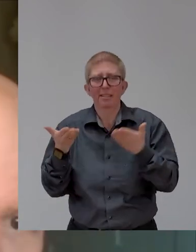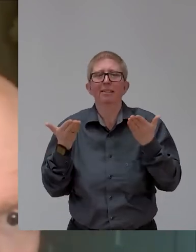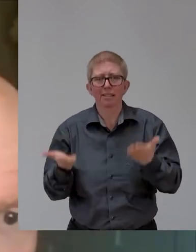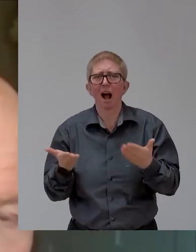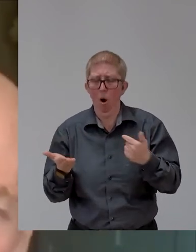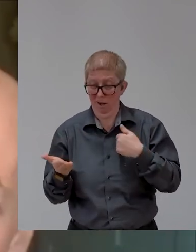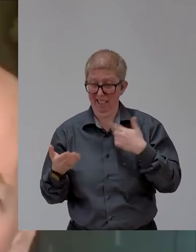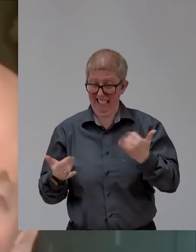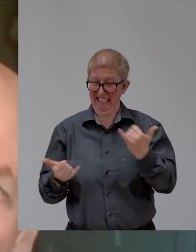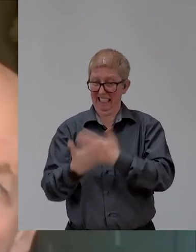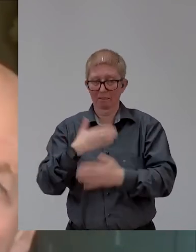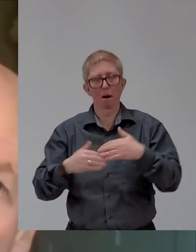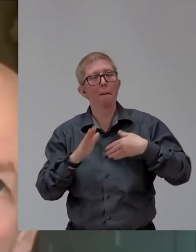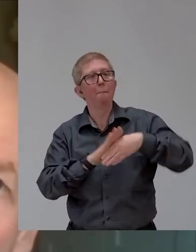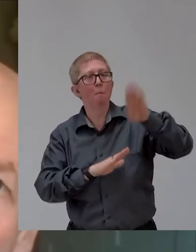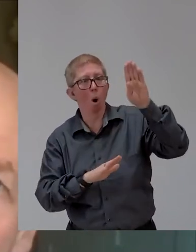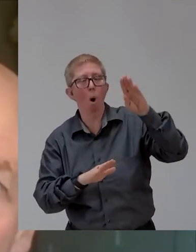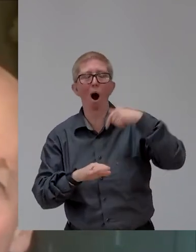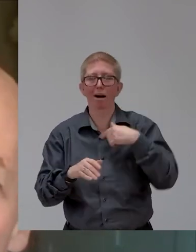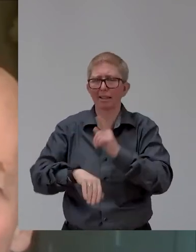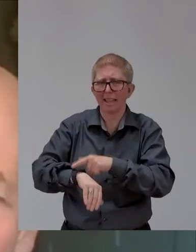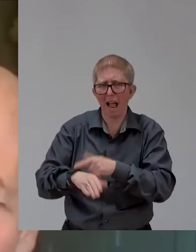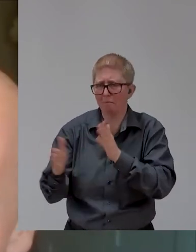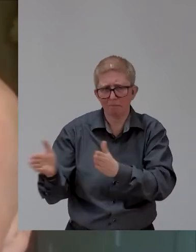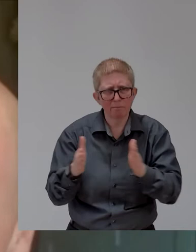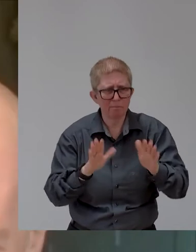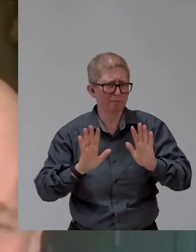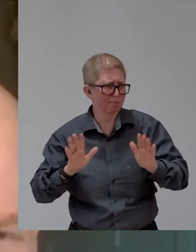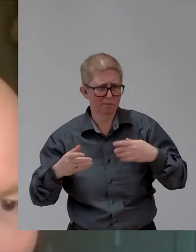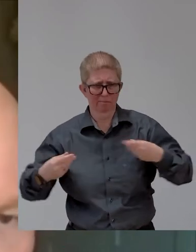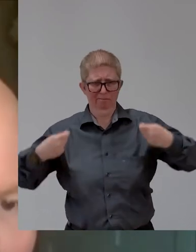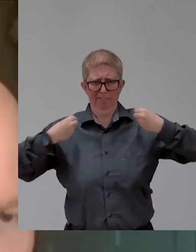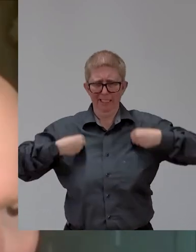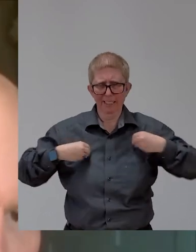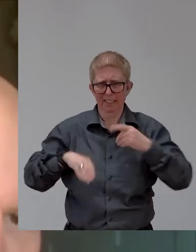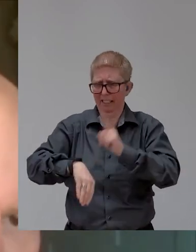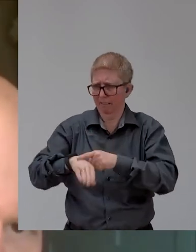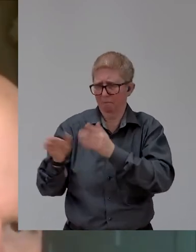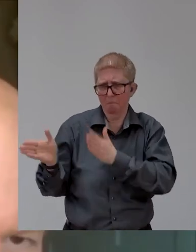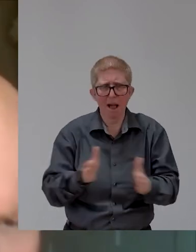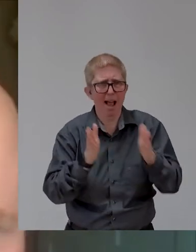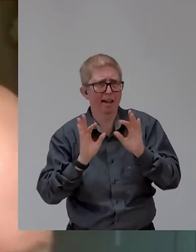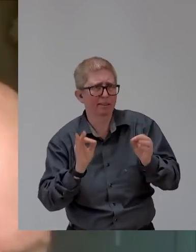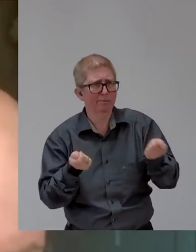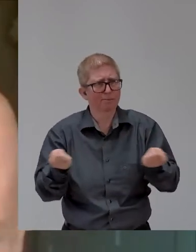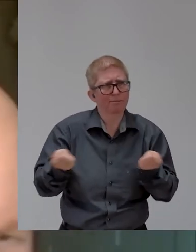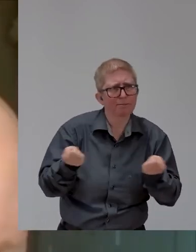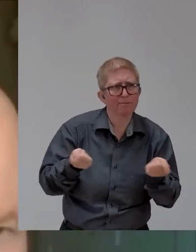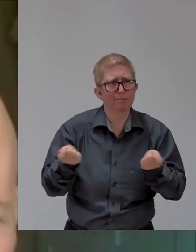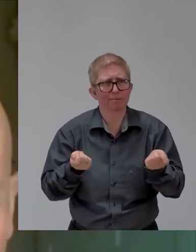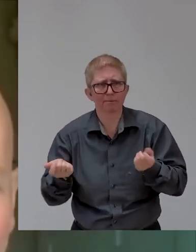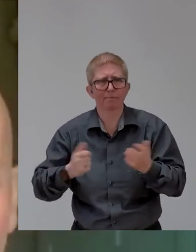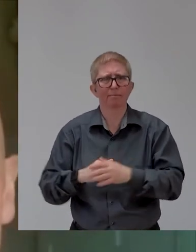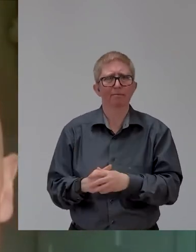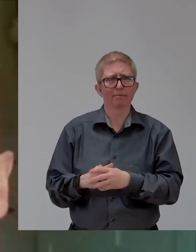dressed in. Yeah. So, you know, um, that cannot people's confidence. Big time, obviously.